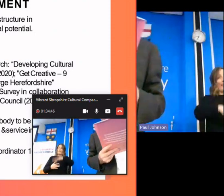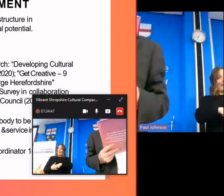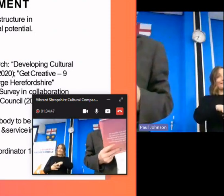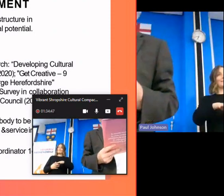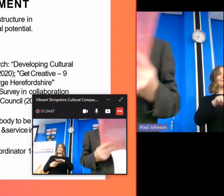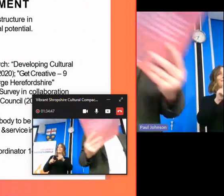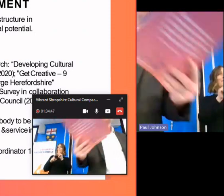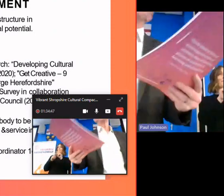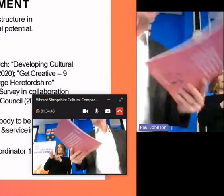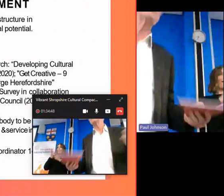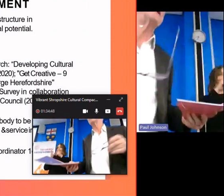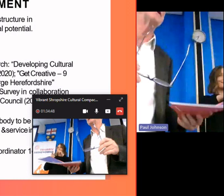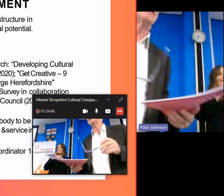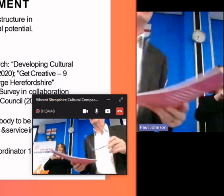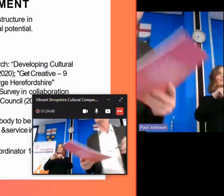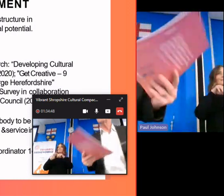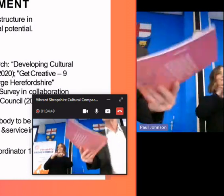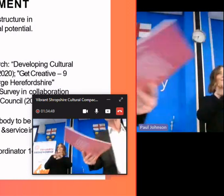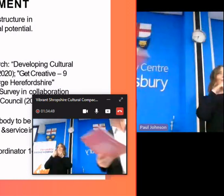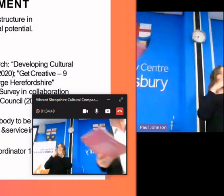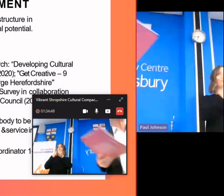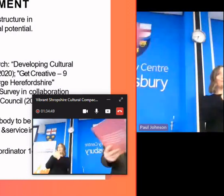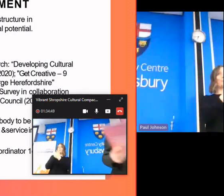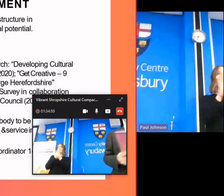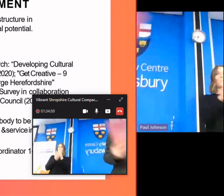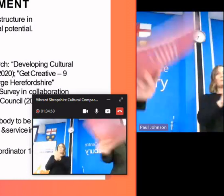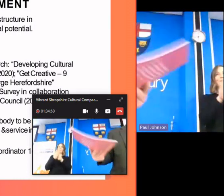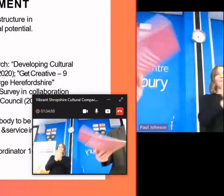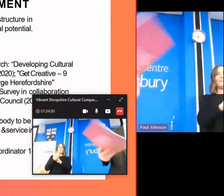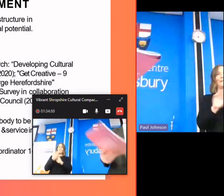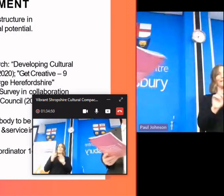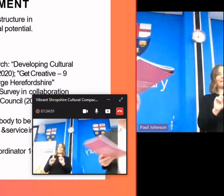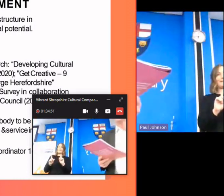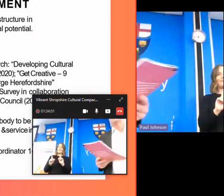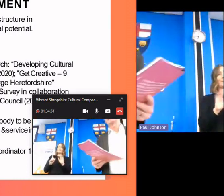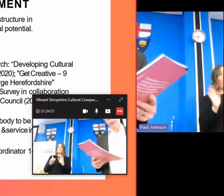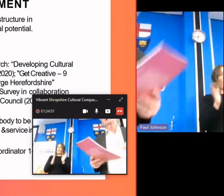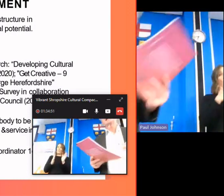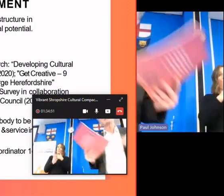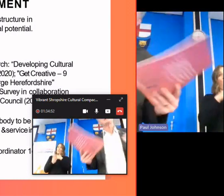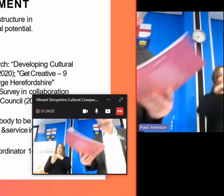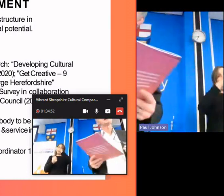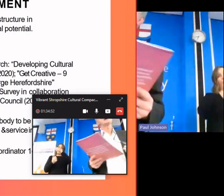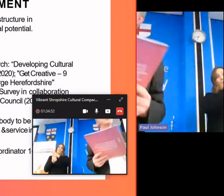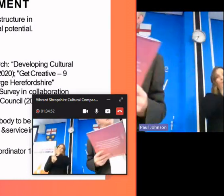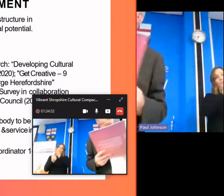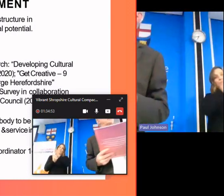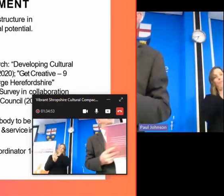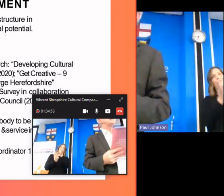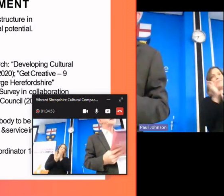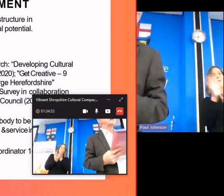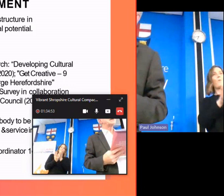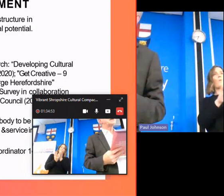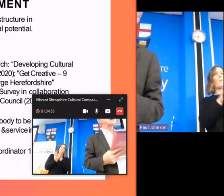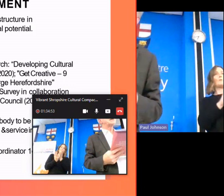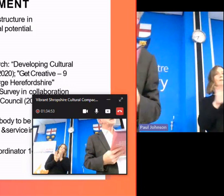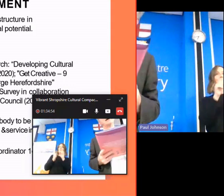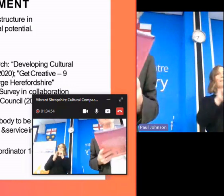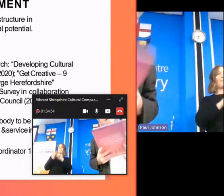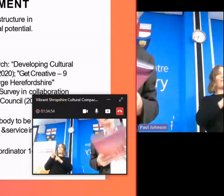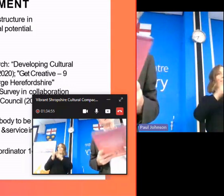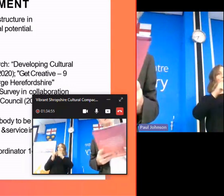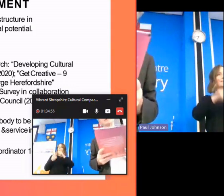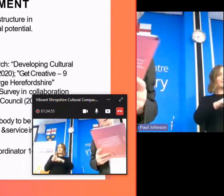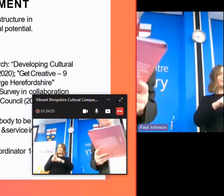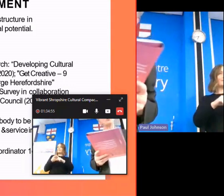communities it's about what does the meaning and how it can culture in all its forms uh how can uh people say something